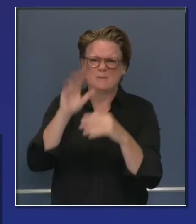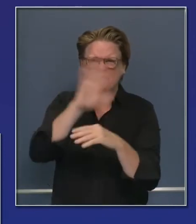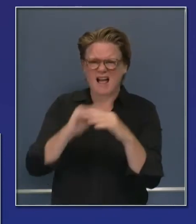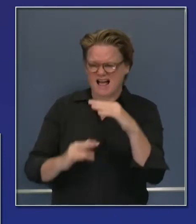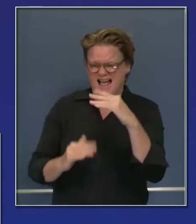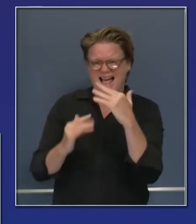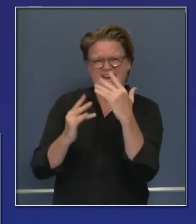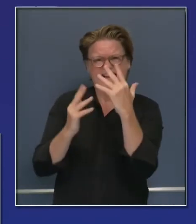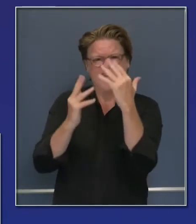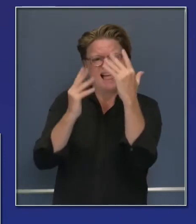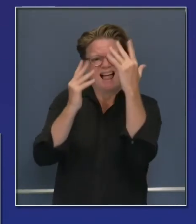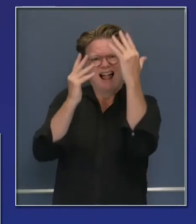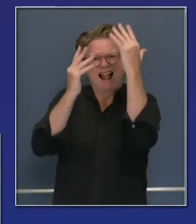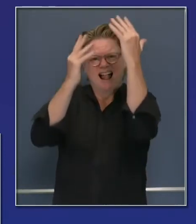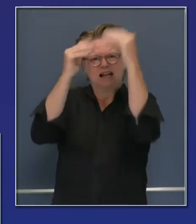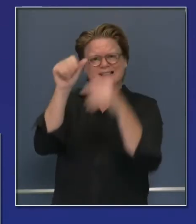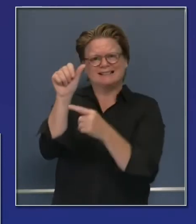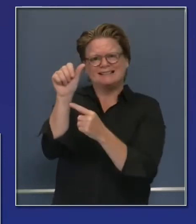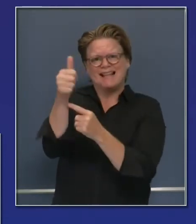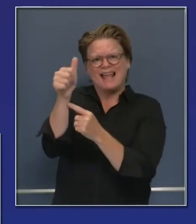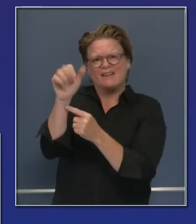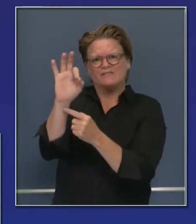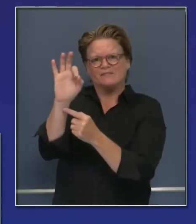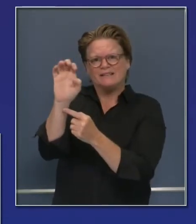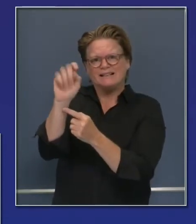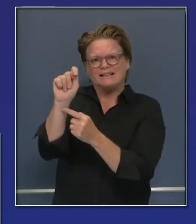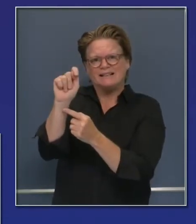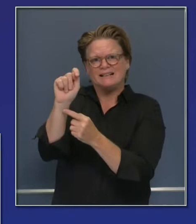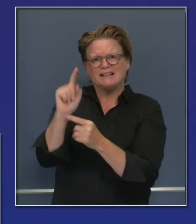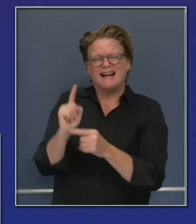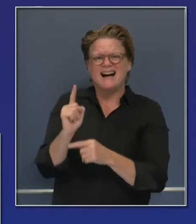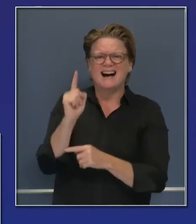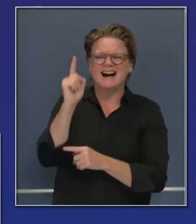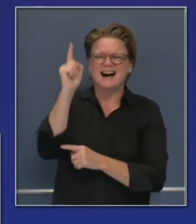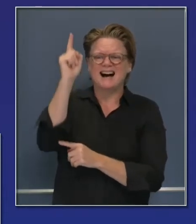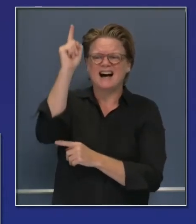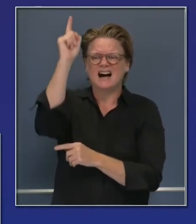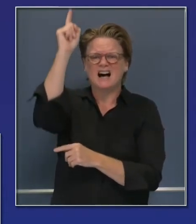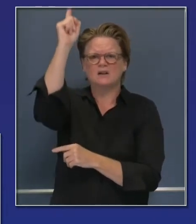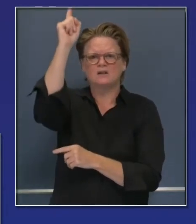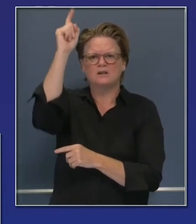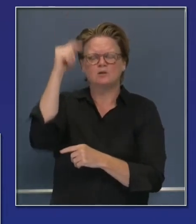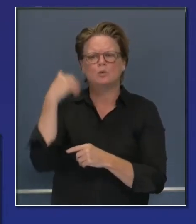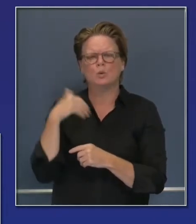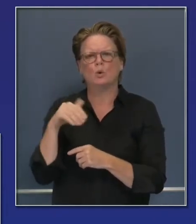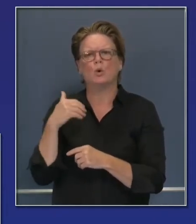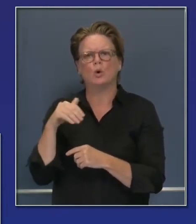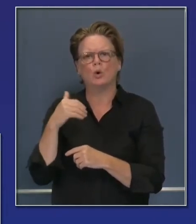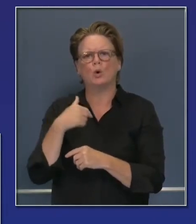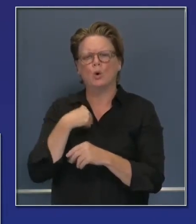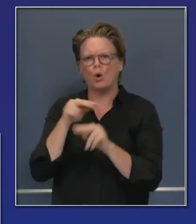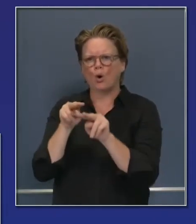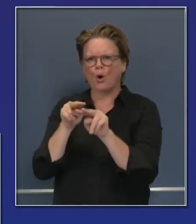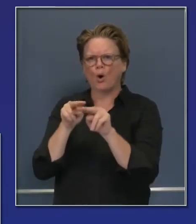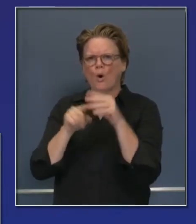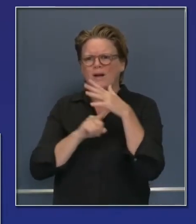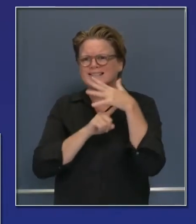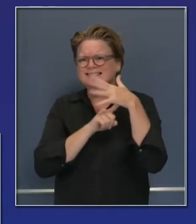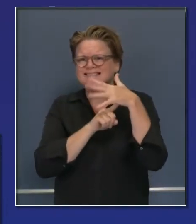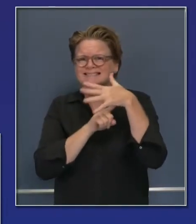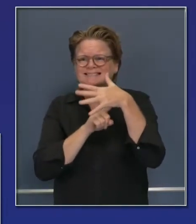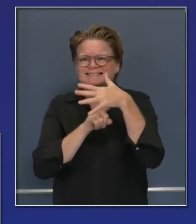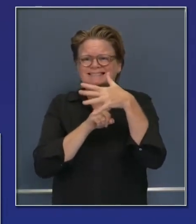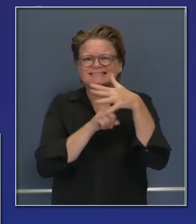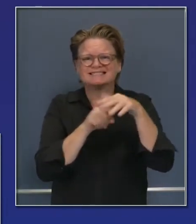larger fire, incredible work being done. You really get a sense of that when you're flying over these fires, these dozer crews, the hand crews,